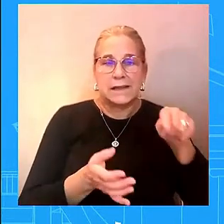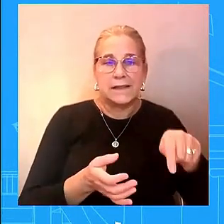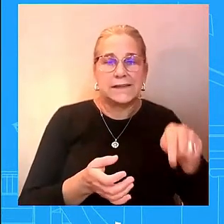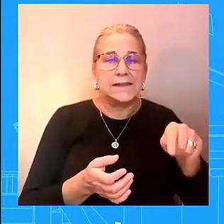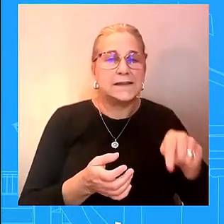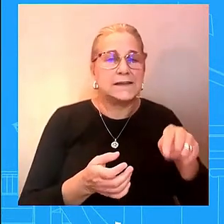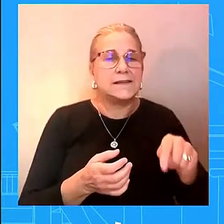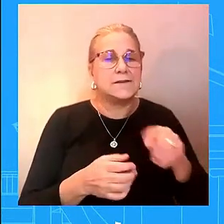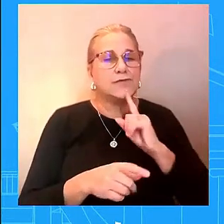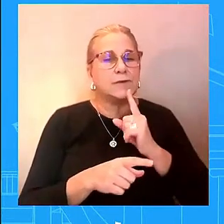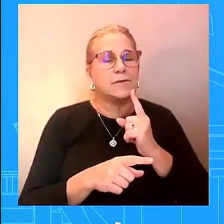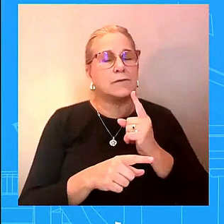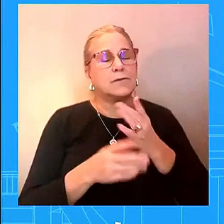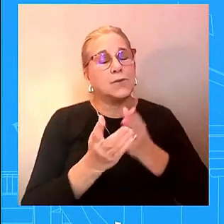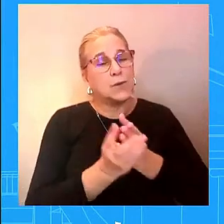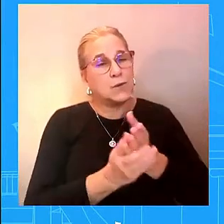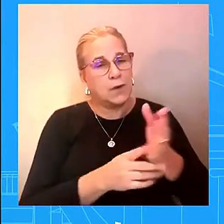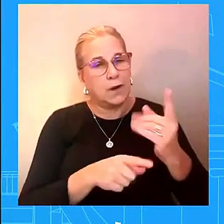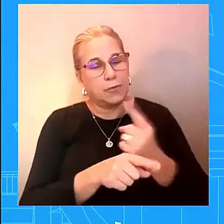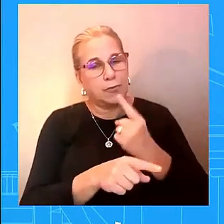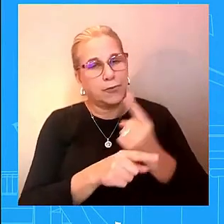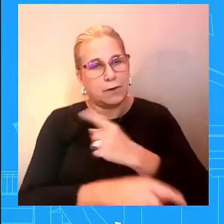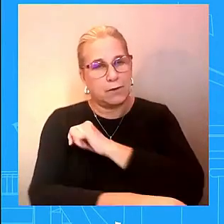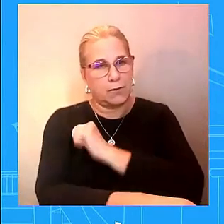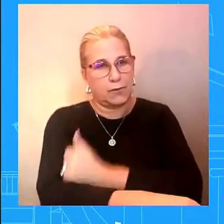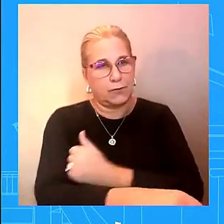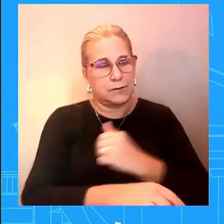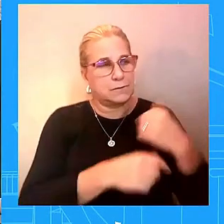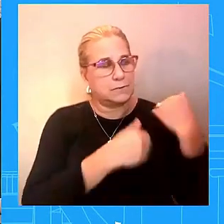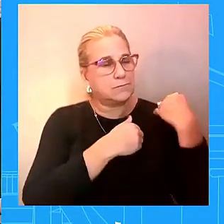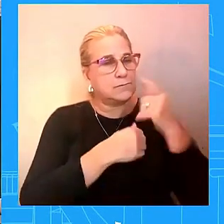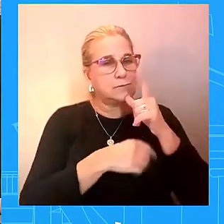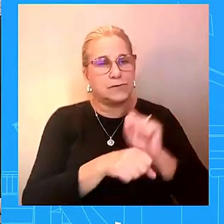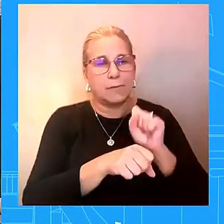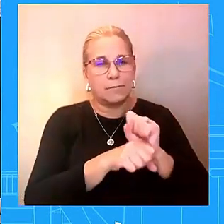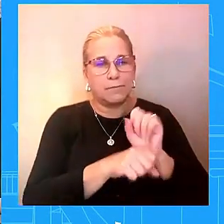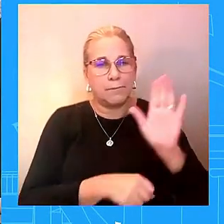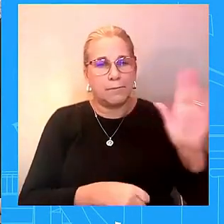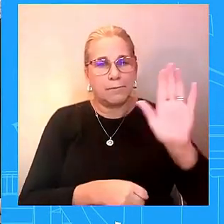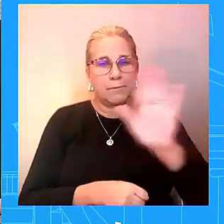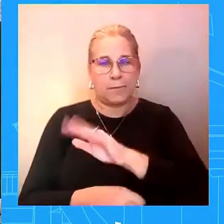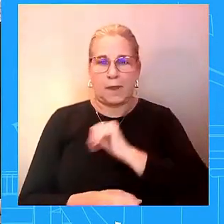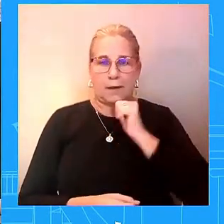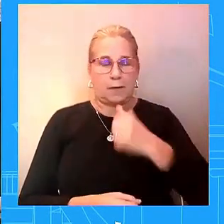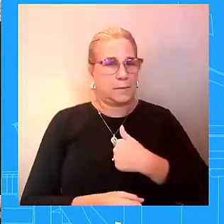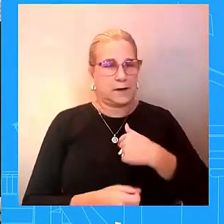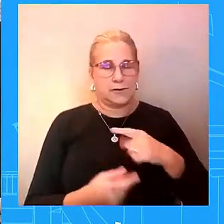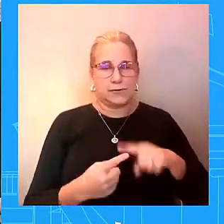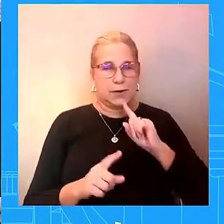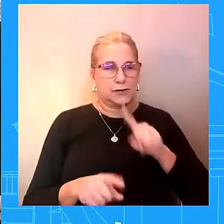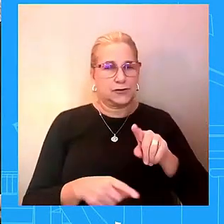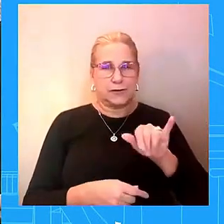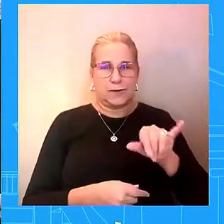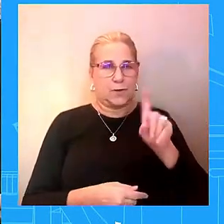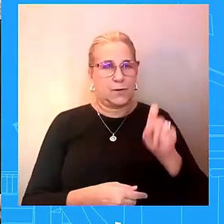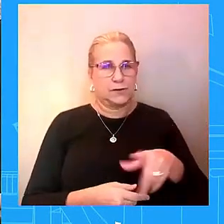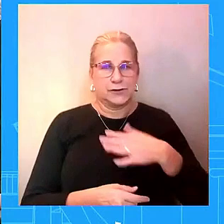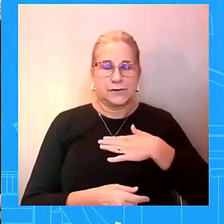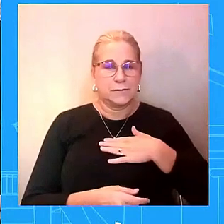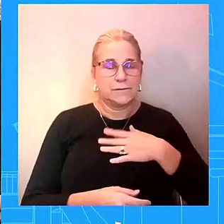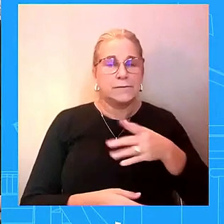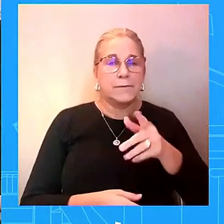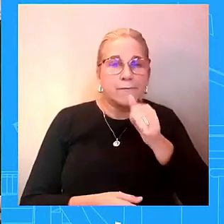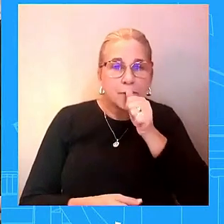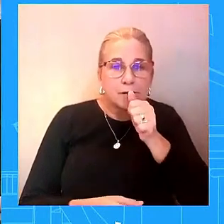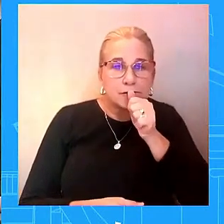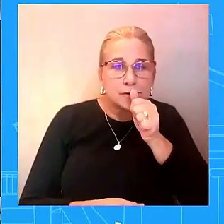process see exactly what happened i'm not getting into it from here and speaking of classified information uh what is the president's plan for voting in the